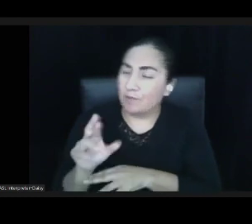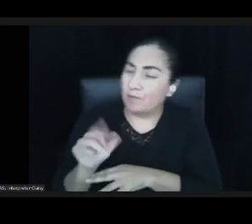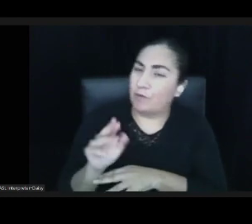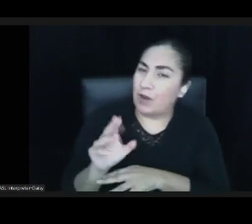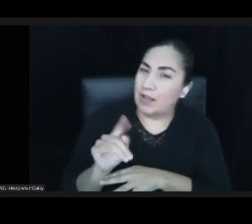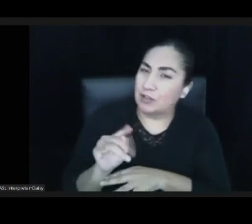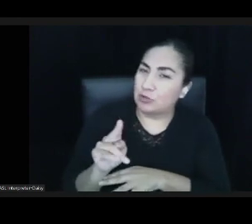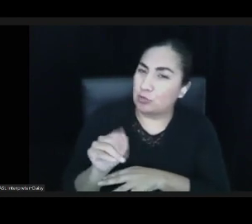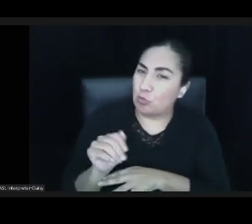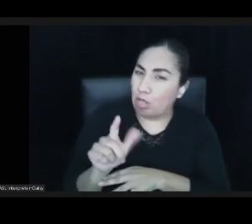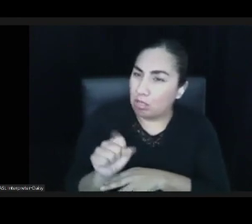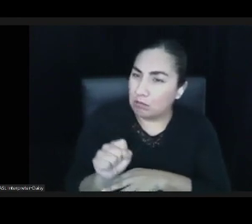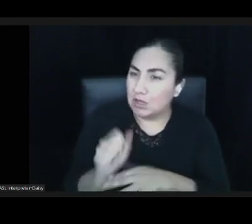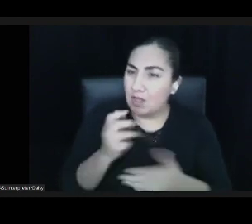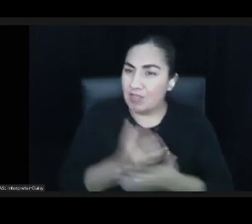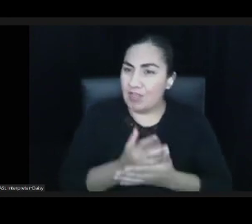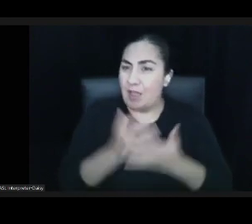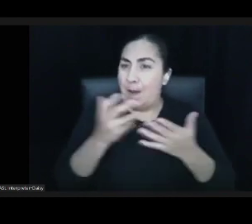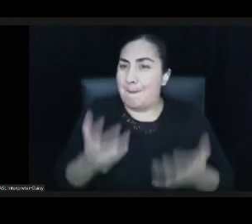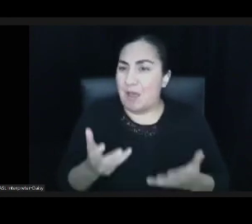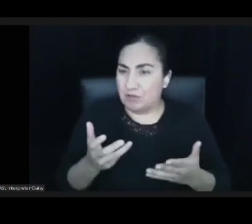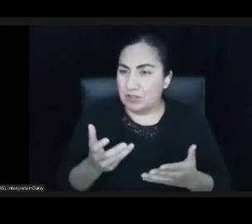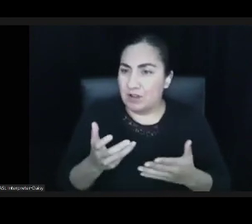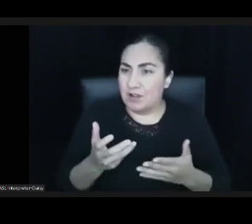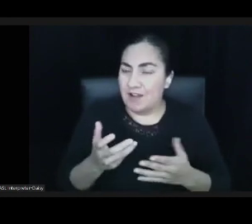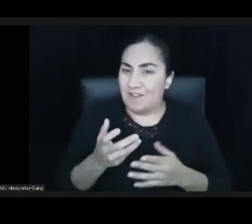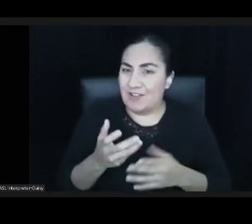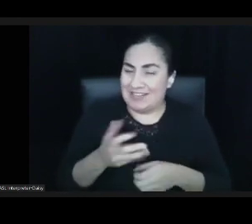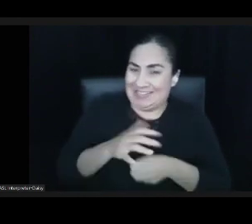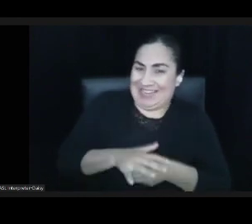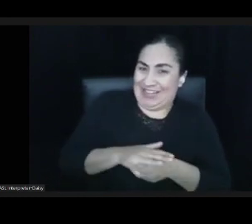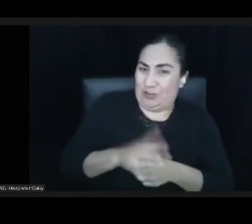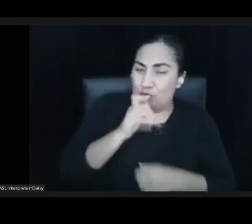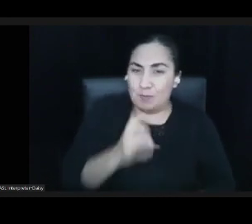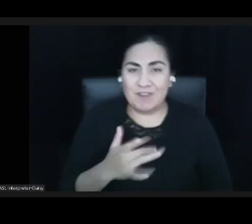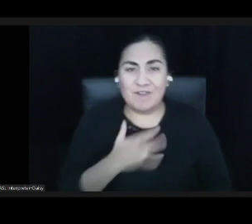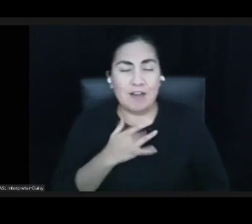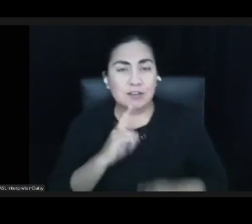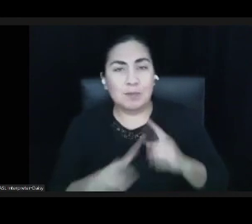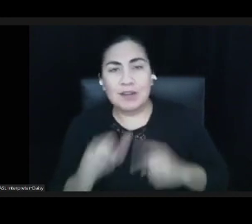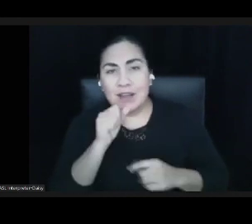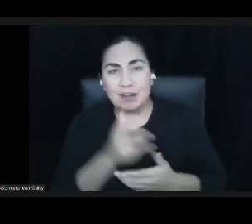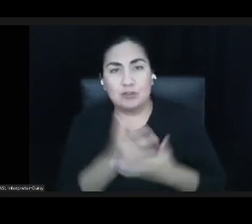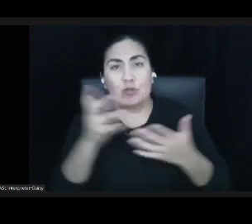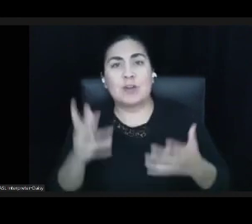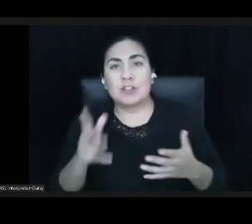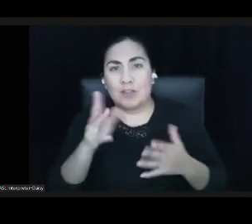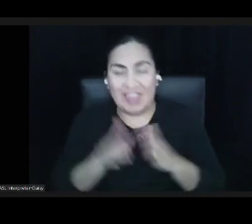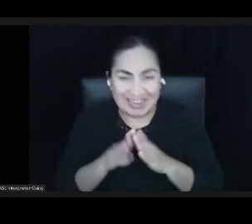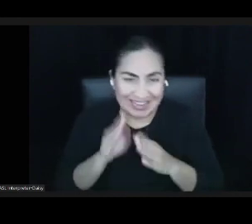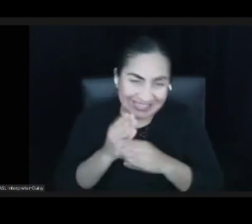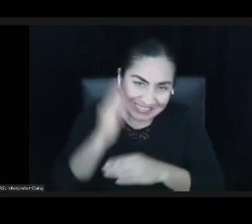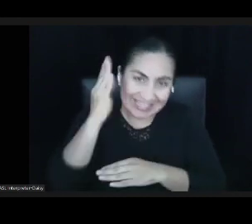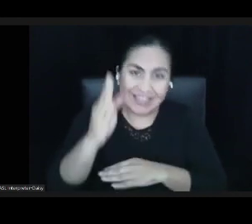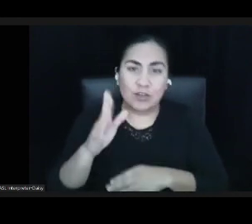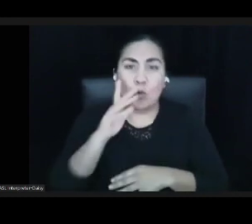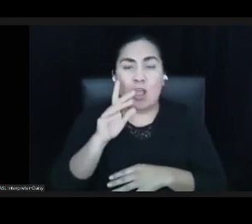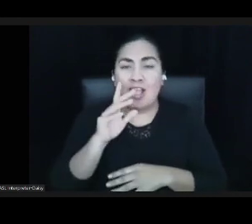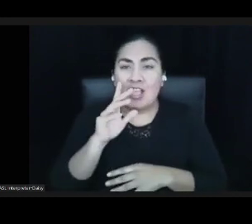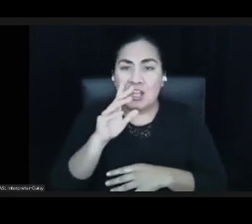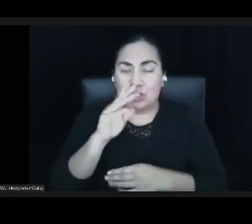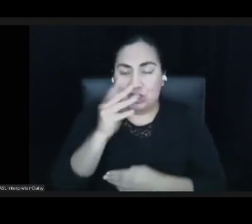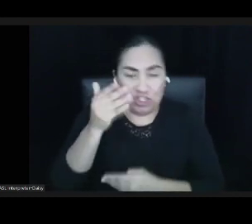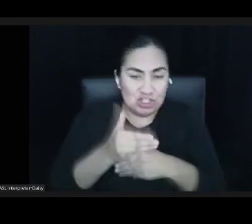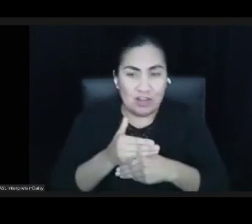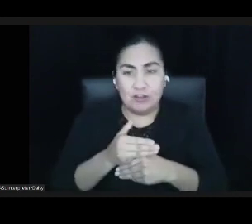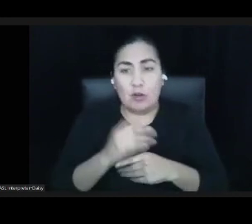going to be felt, but that is not so much that it exceeds and gets shut down. But that when you see that, that you're intentionally